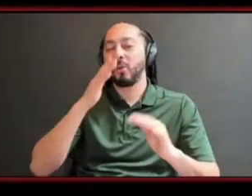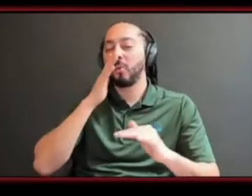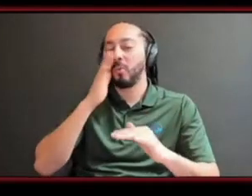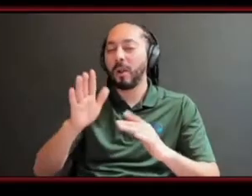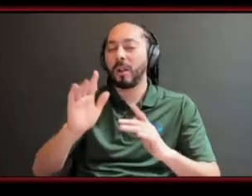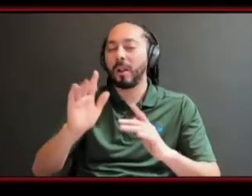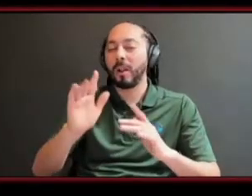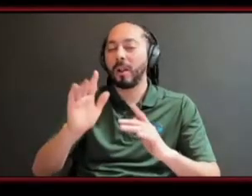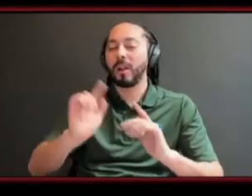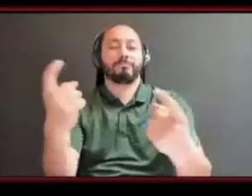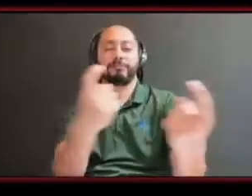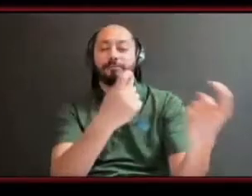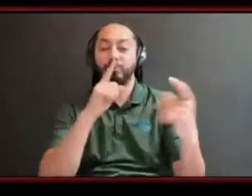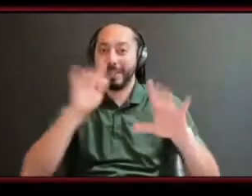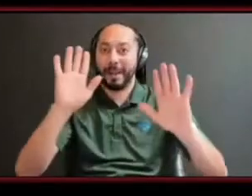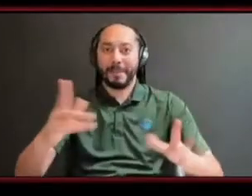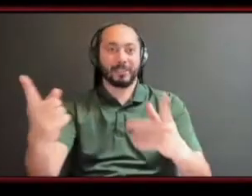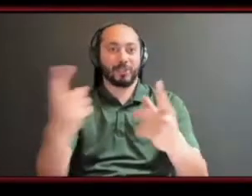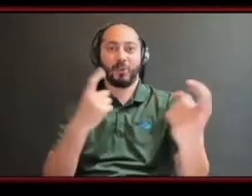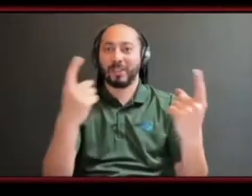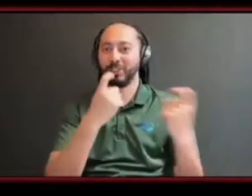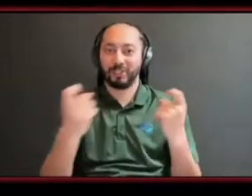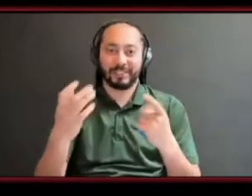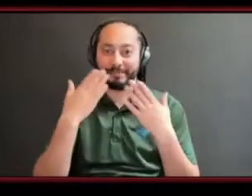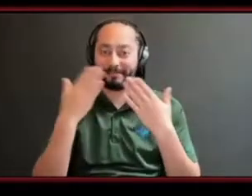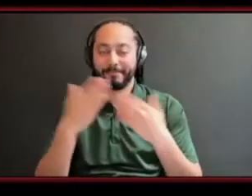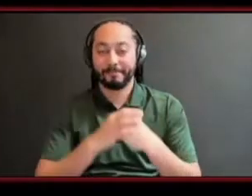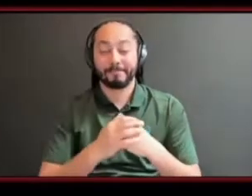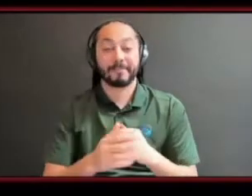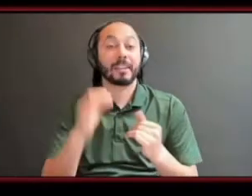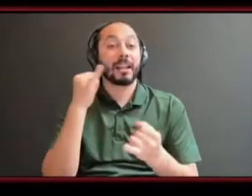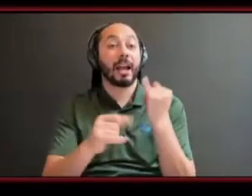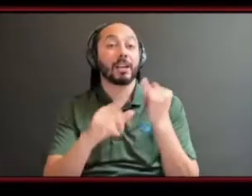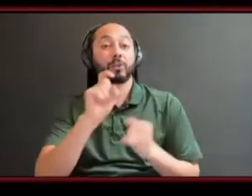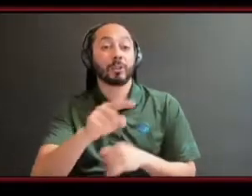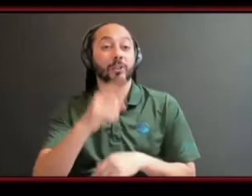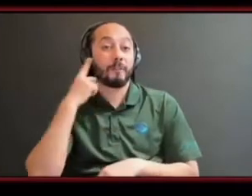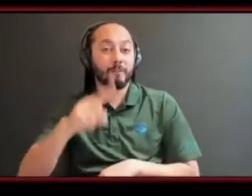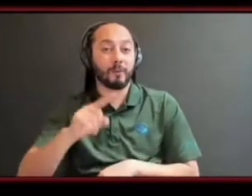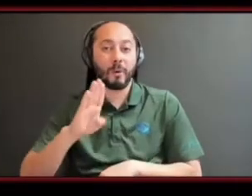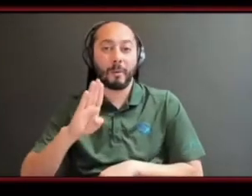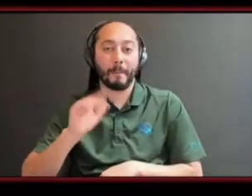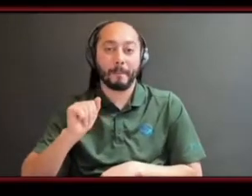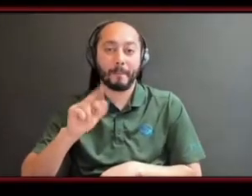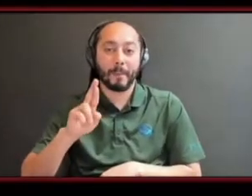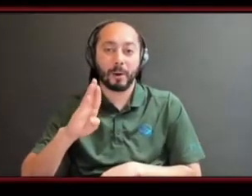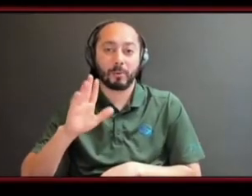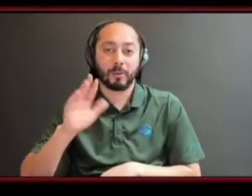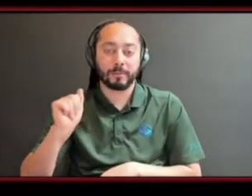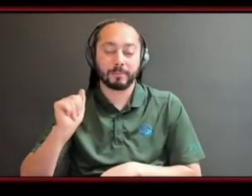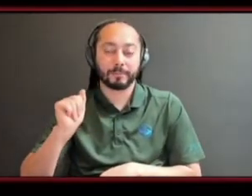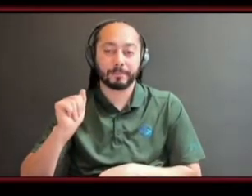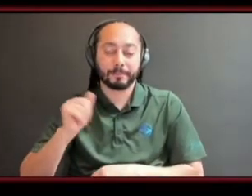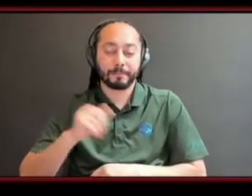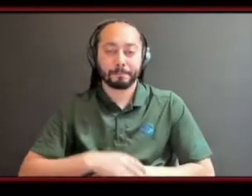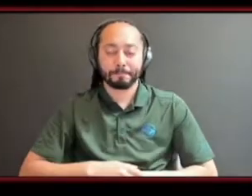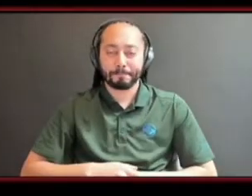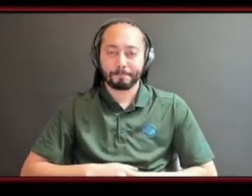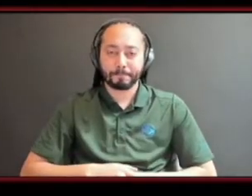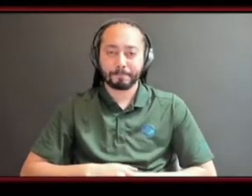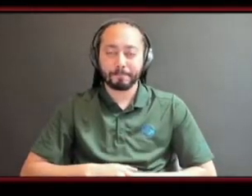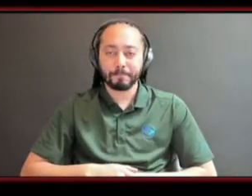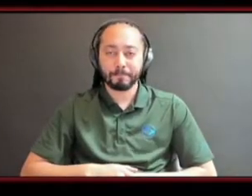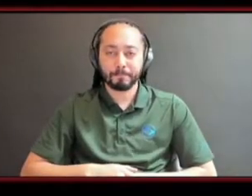uh during this presentation so my last question is for uh my sister barbara um speaking to nscc